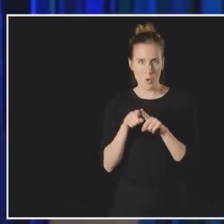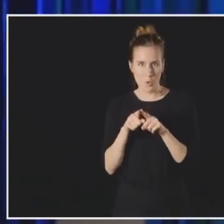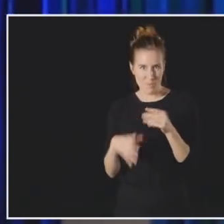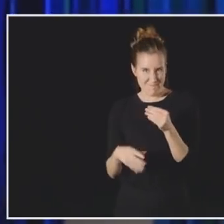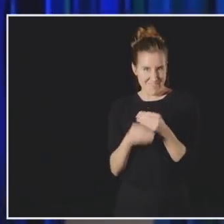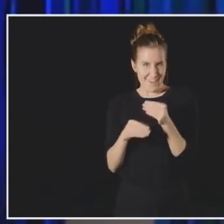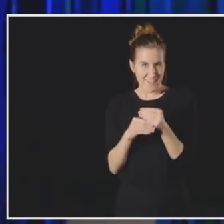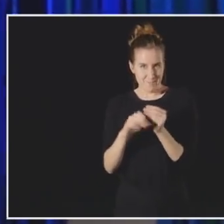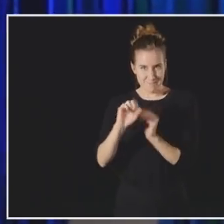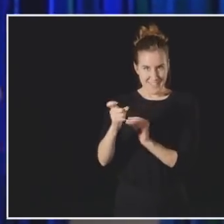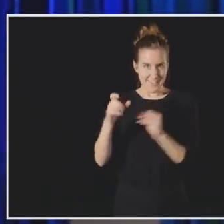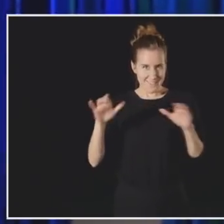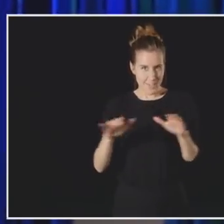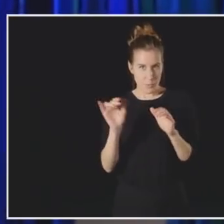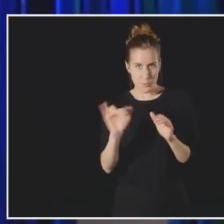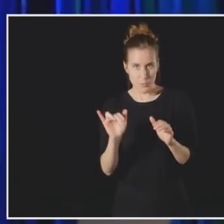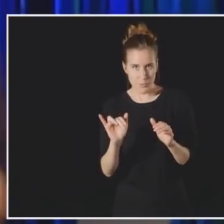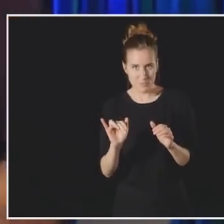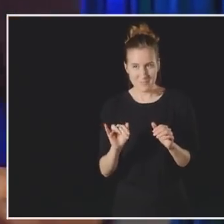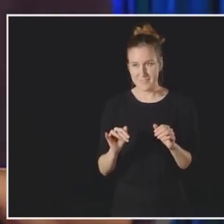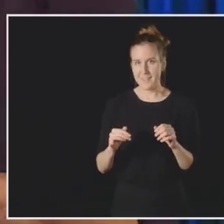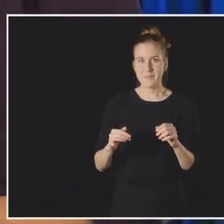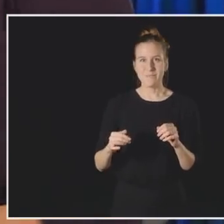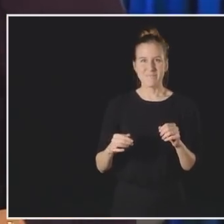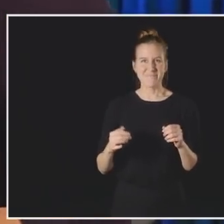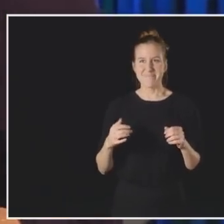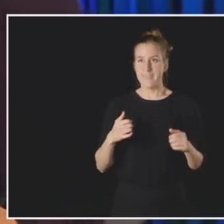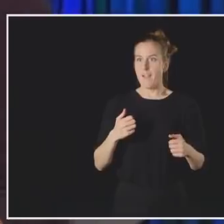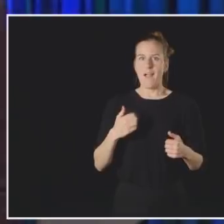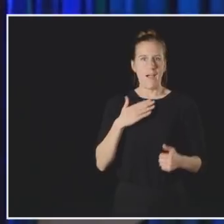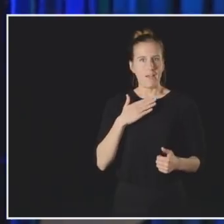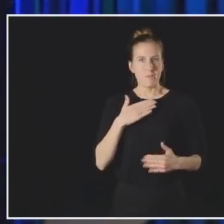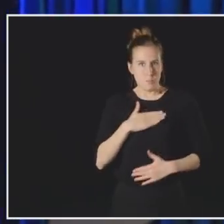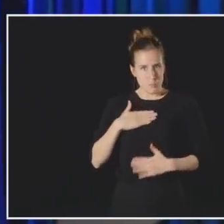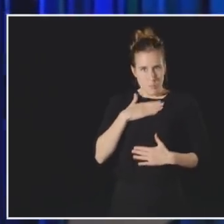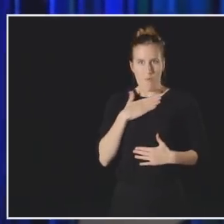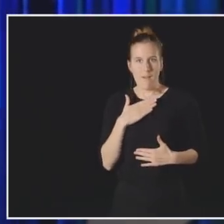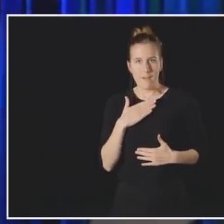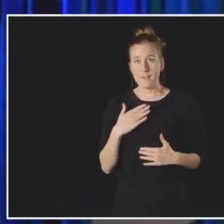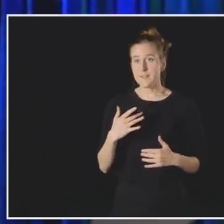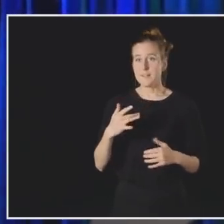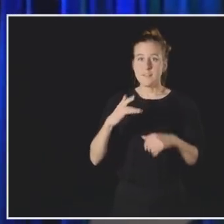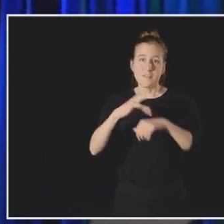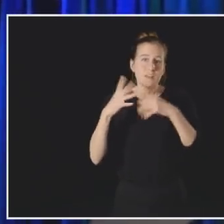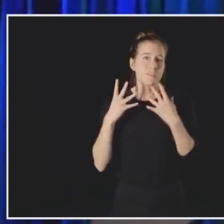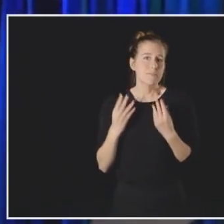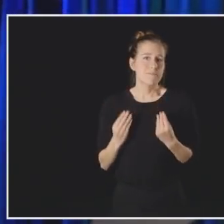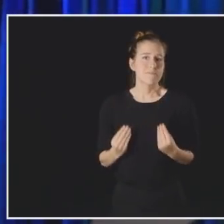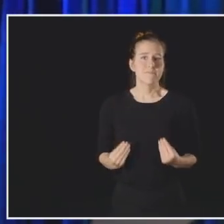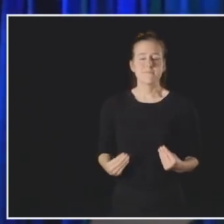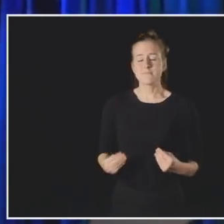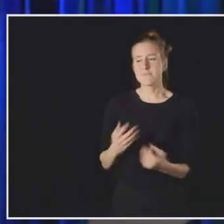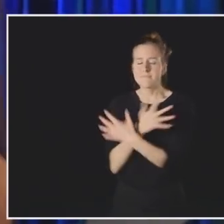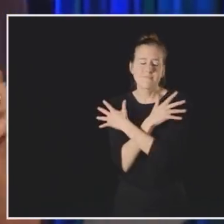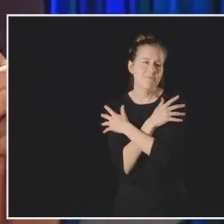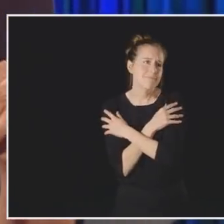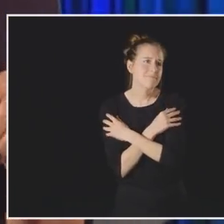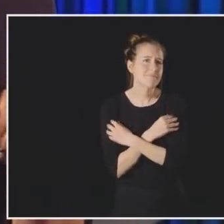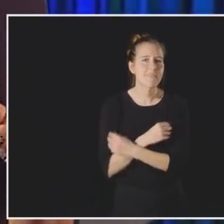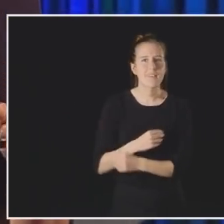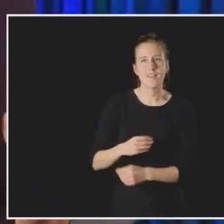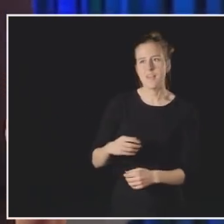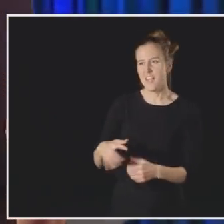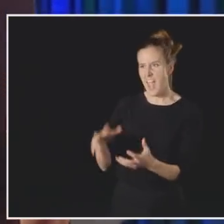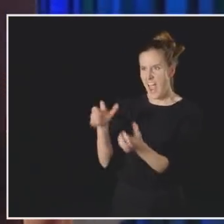And if we're going to go further into the sexual realm, then I enjoy playing with sensations. I like soft touch, caresses,